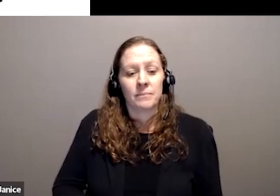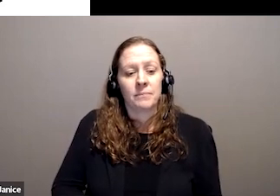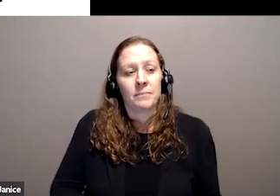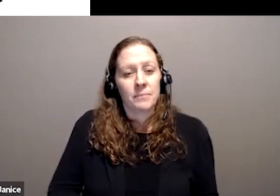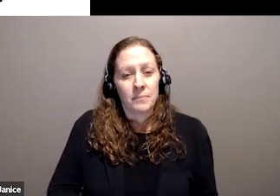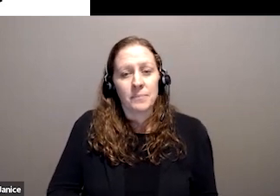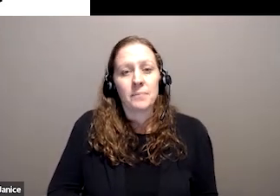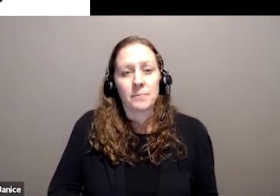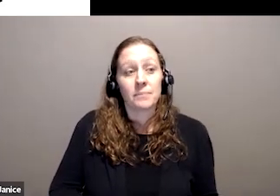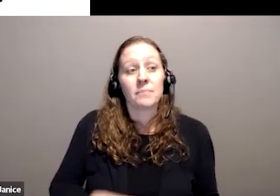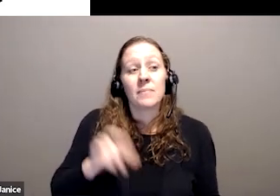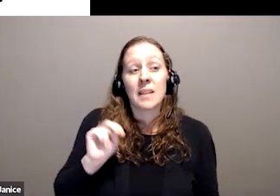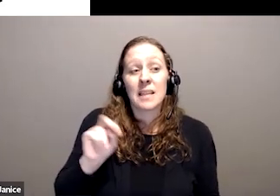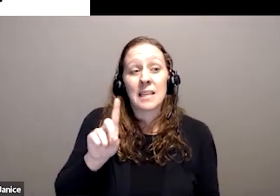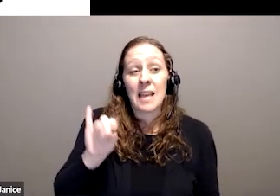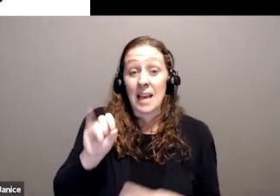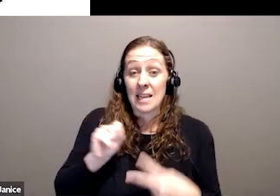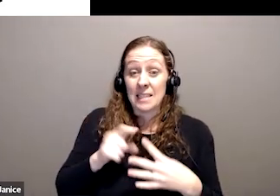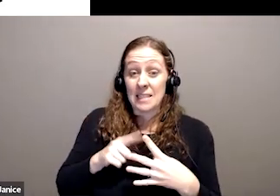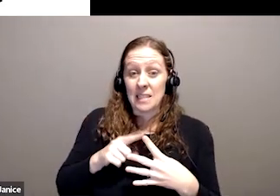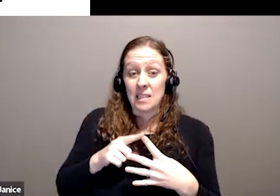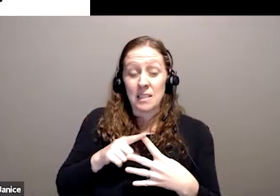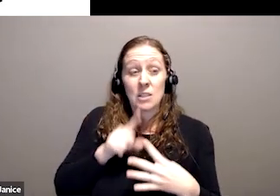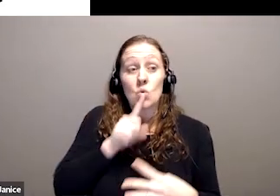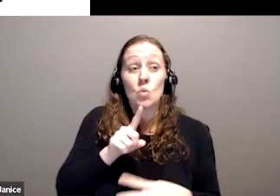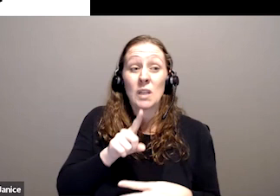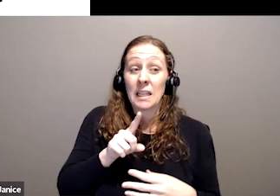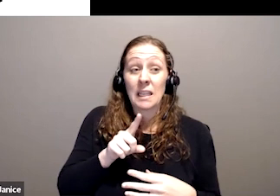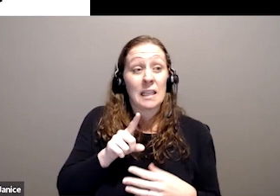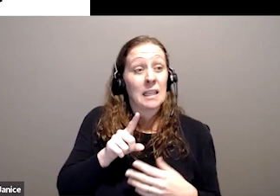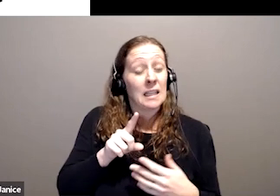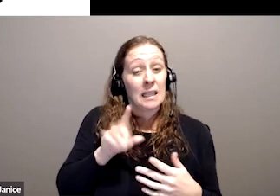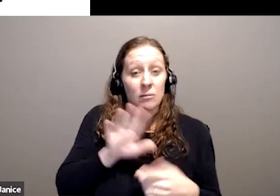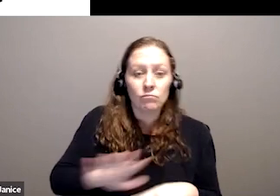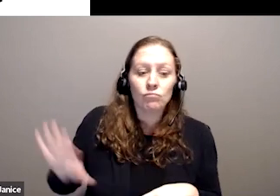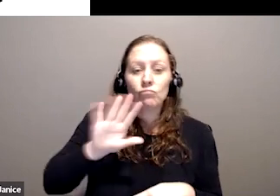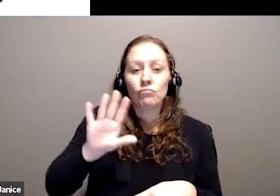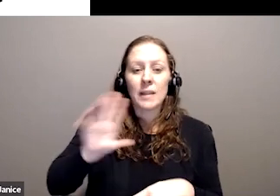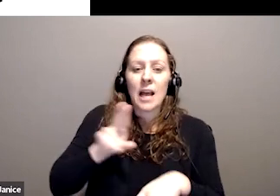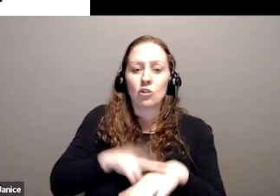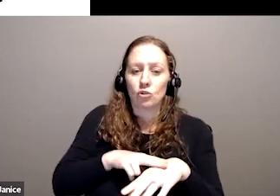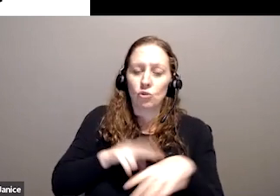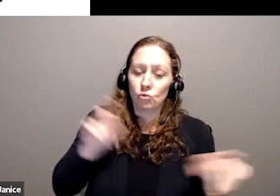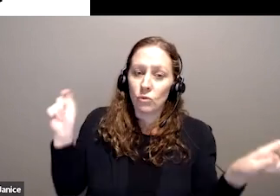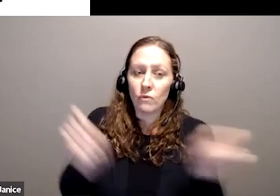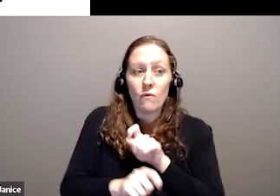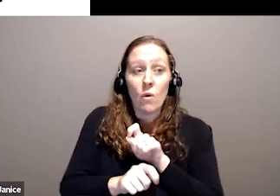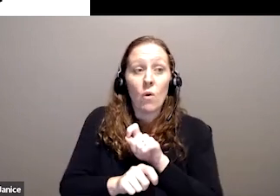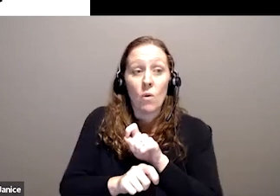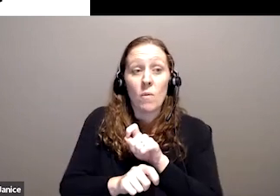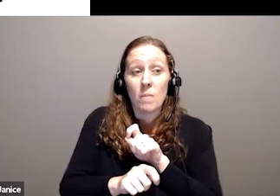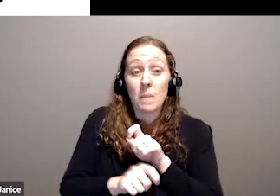The NDIS is a nation building reform. It was led